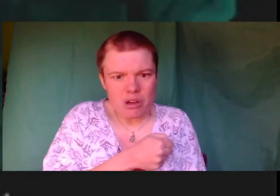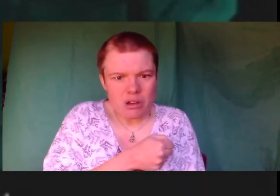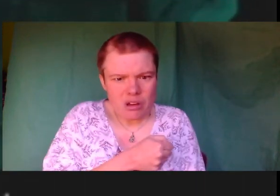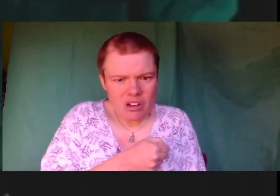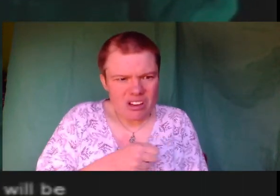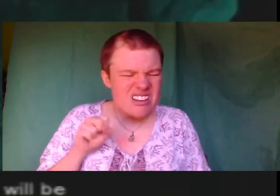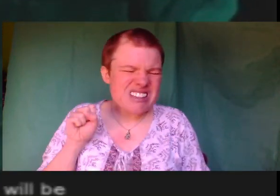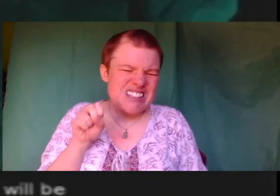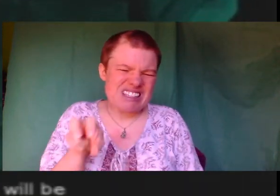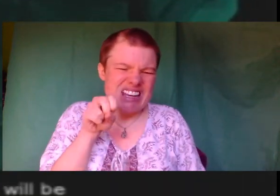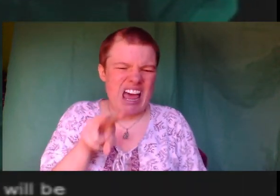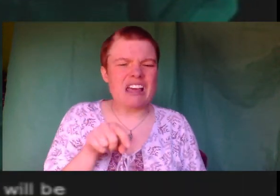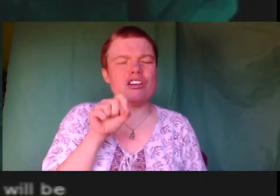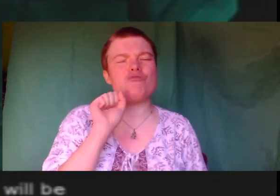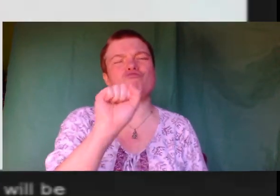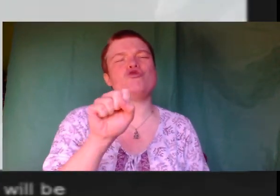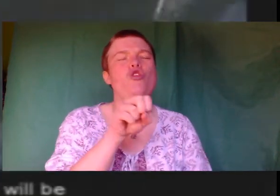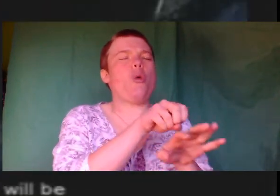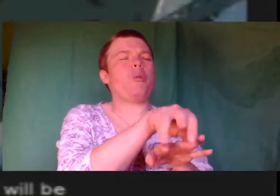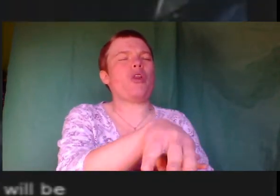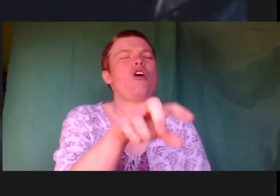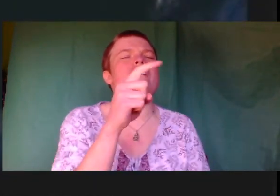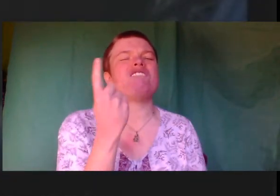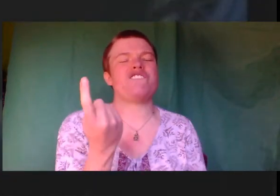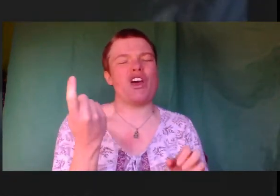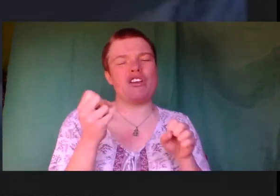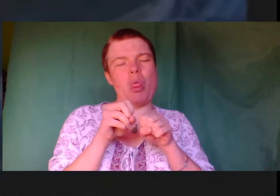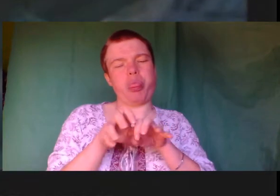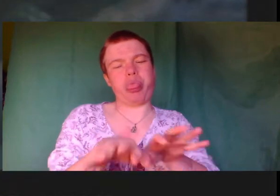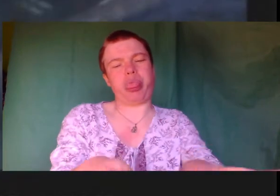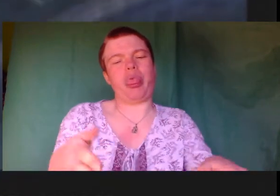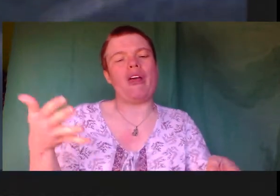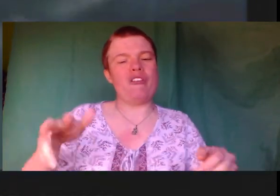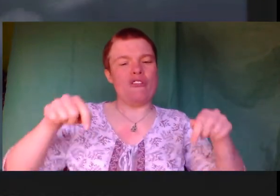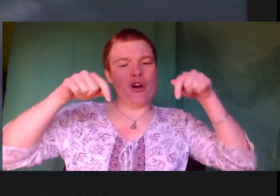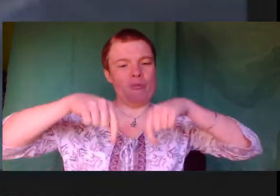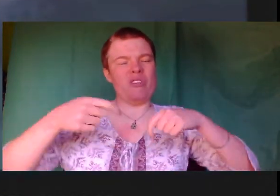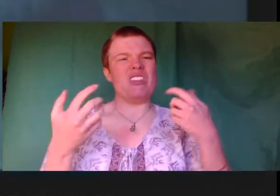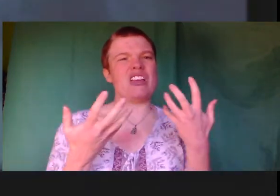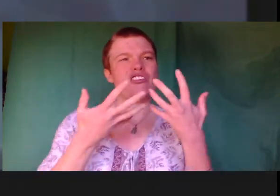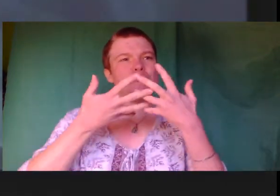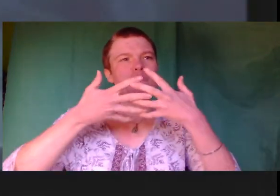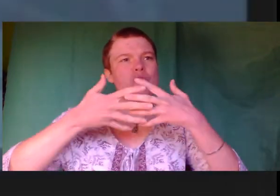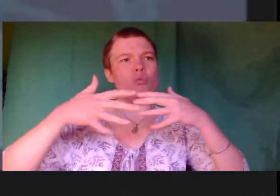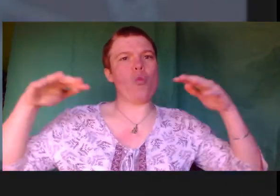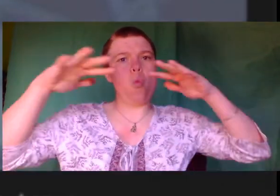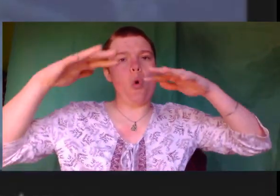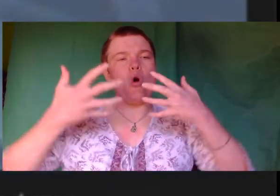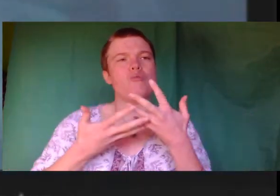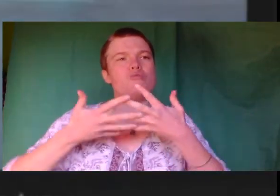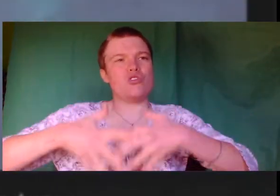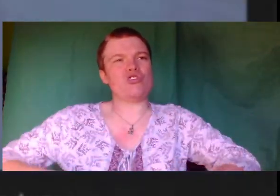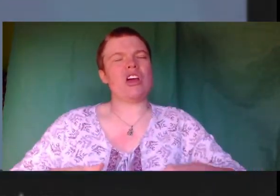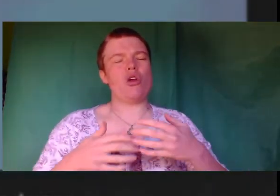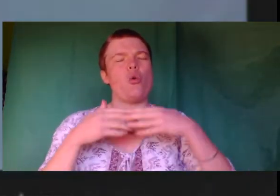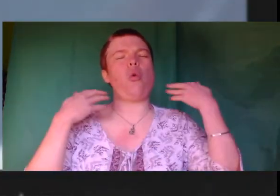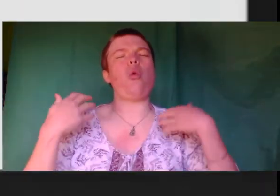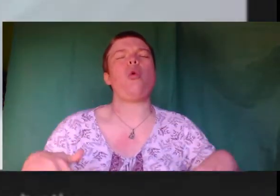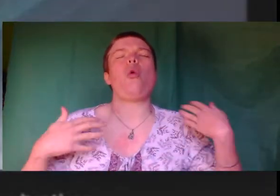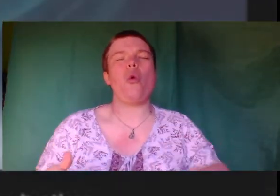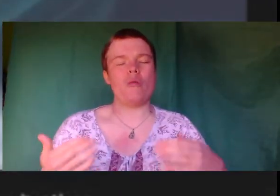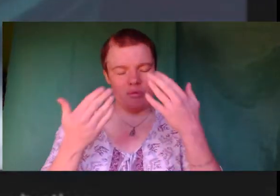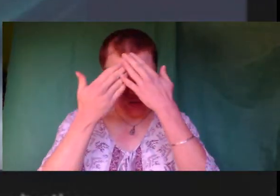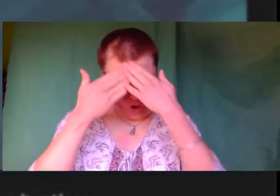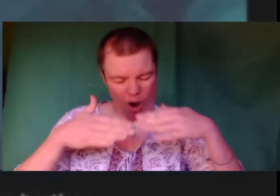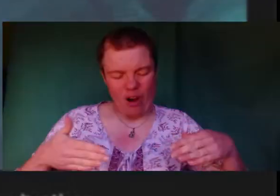Snake, your blood will be the first to be spilled by this glorious new weapon. Consider it an honor,